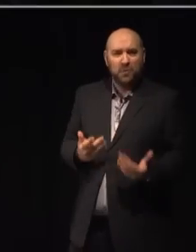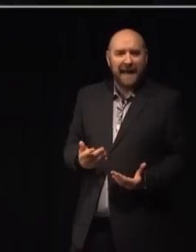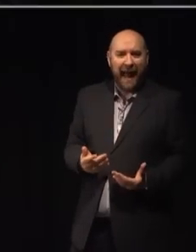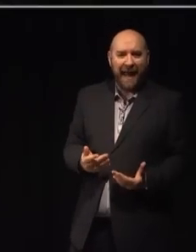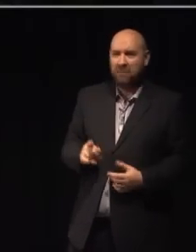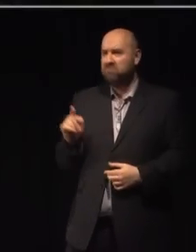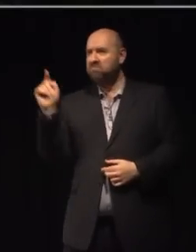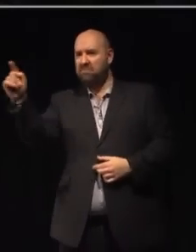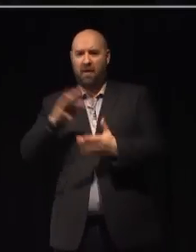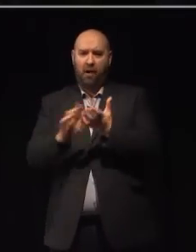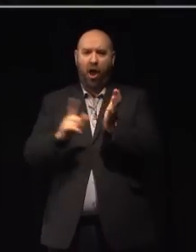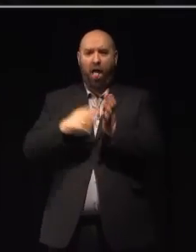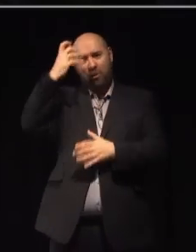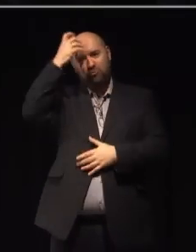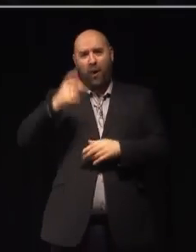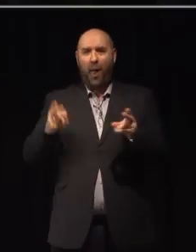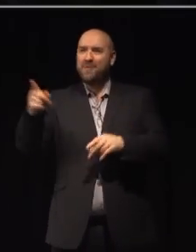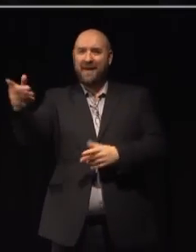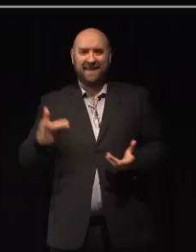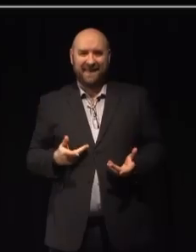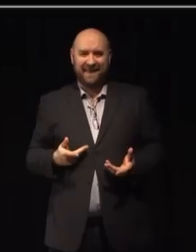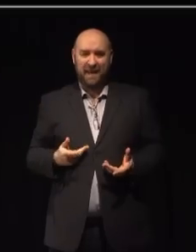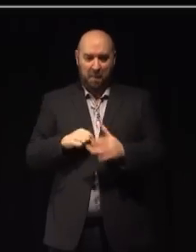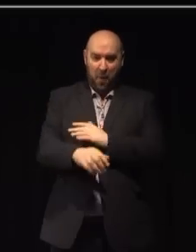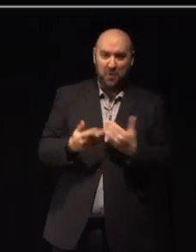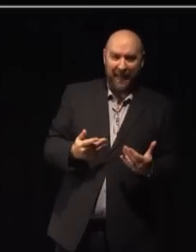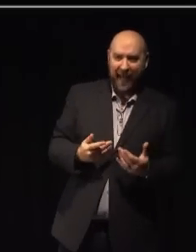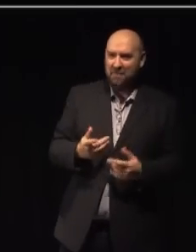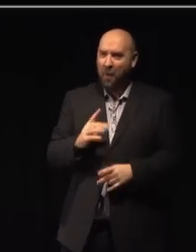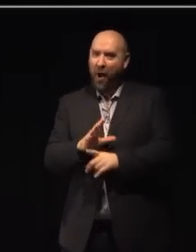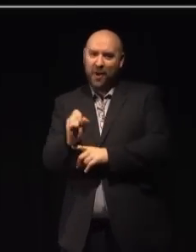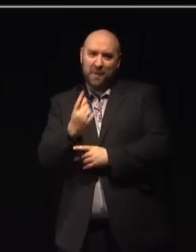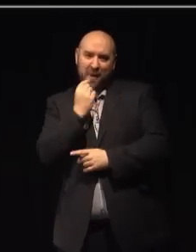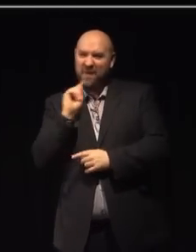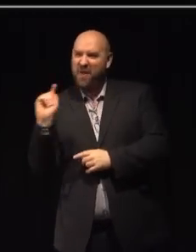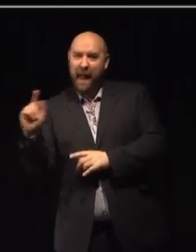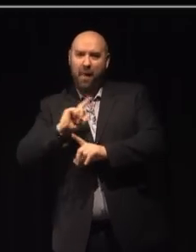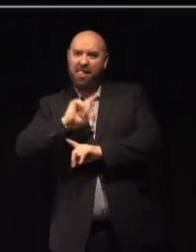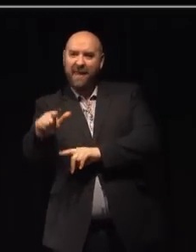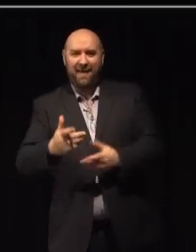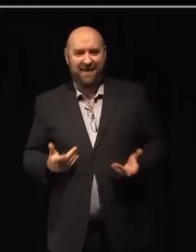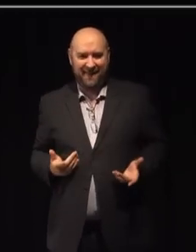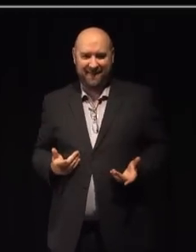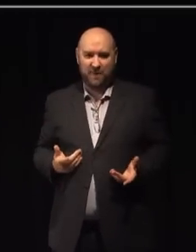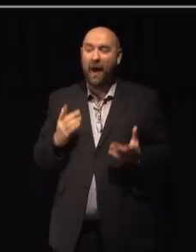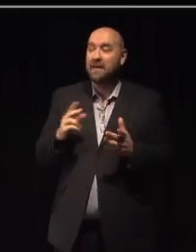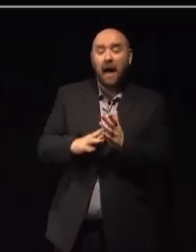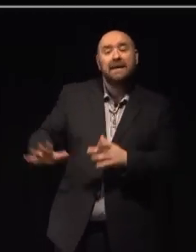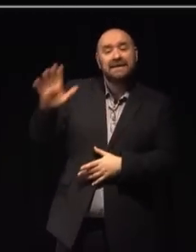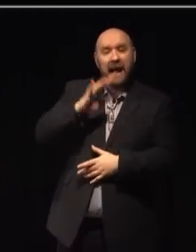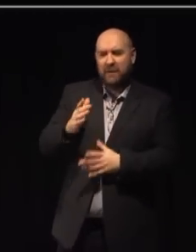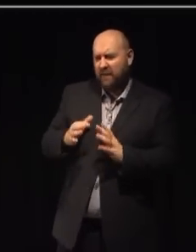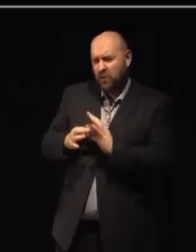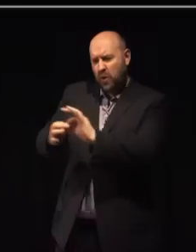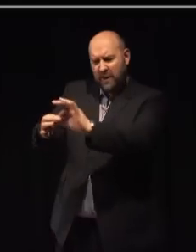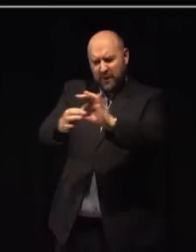just down the road in Hull Royal Infirmary. So as a nation, we need to join together and to join our